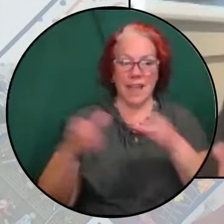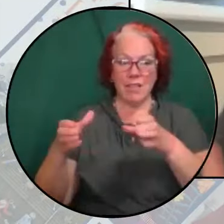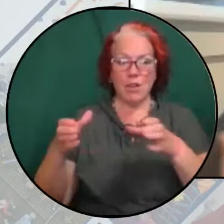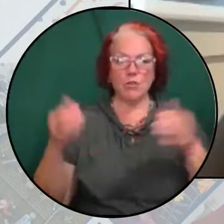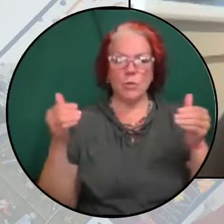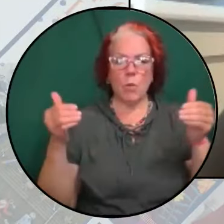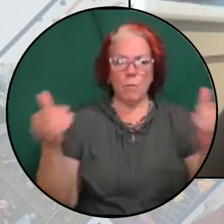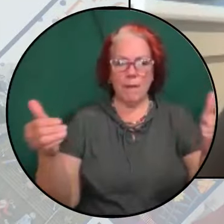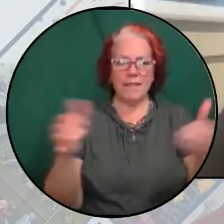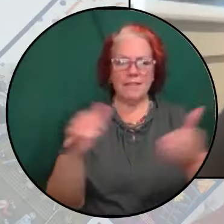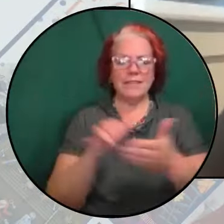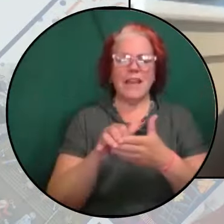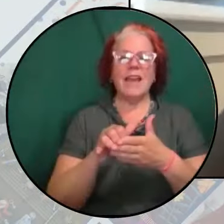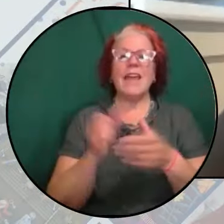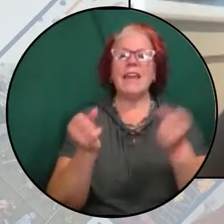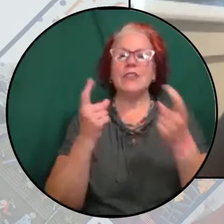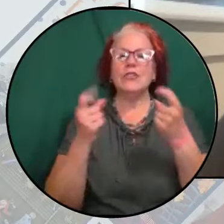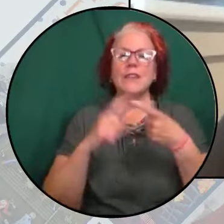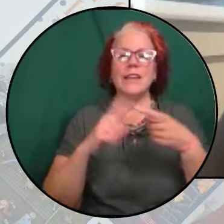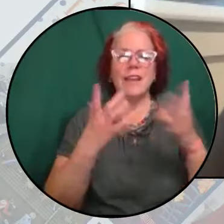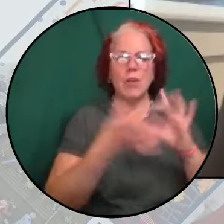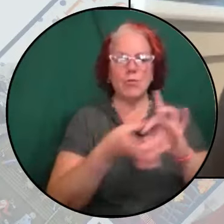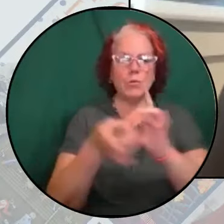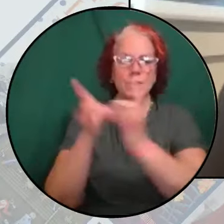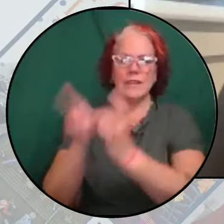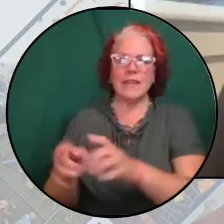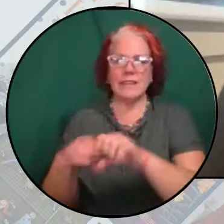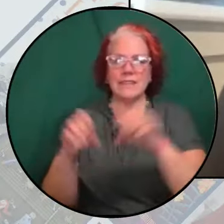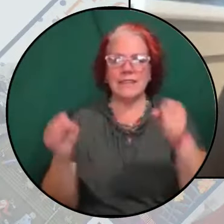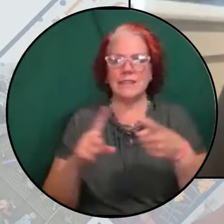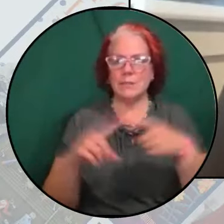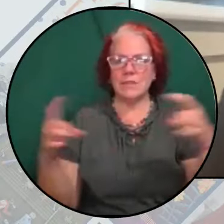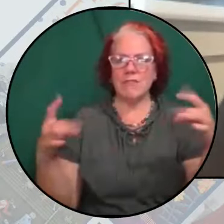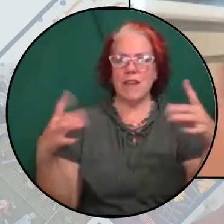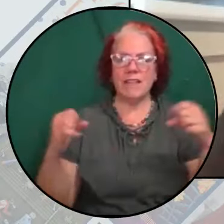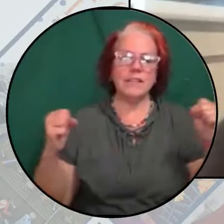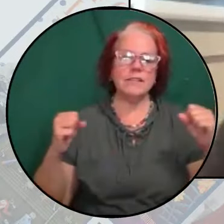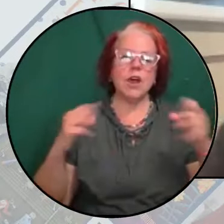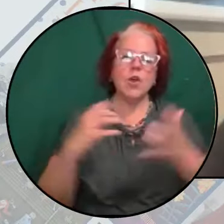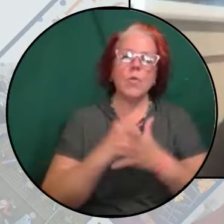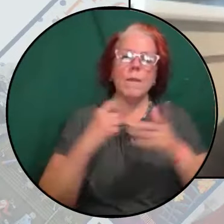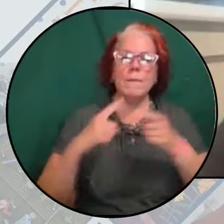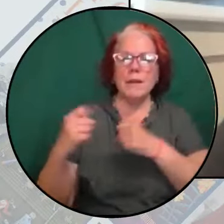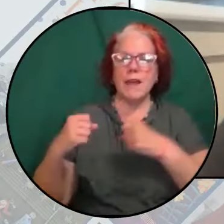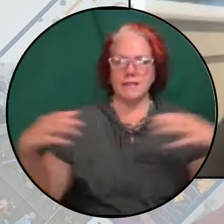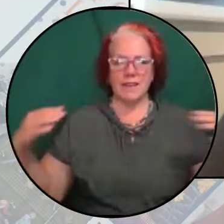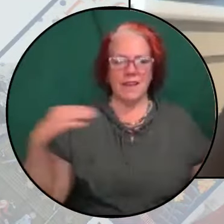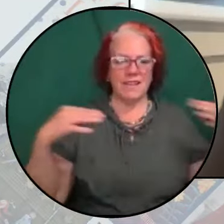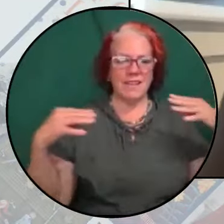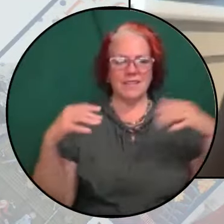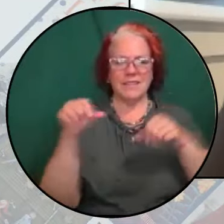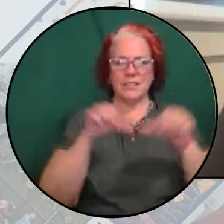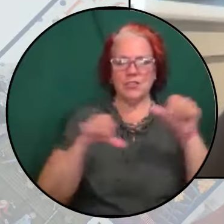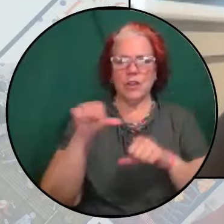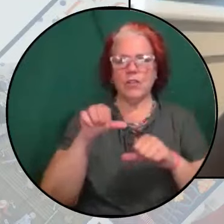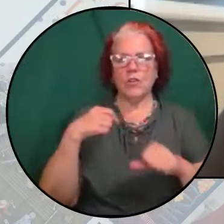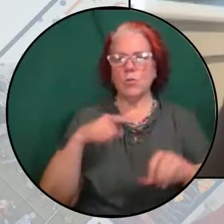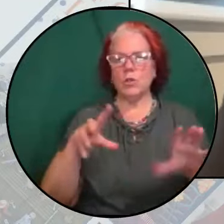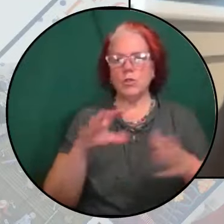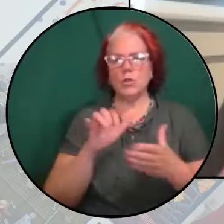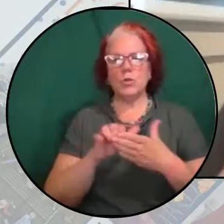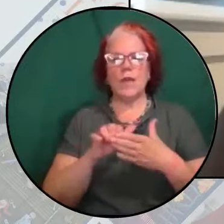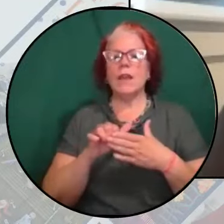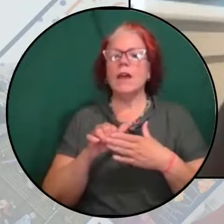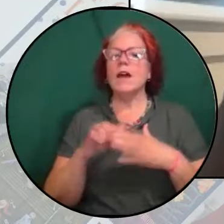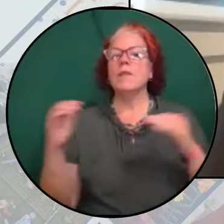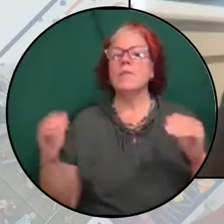how interrelated systems of violence are at times weaponized against each other. And so we can do that by confronting the core falsehoods